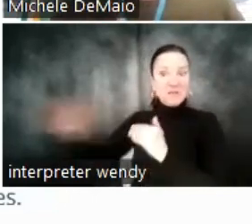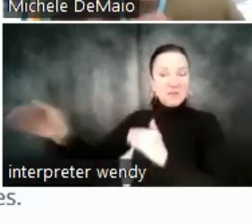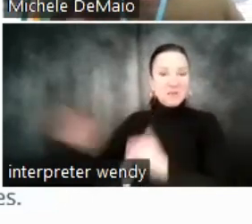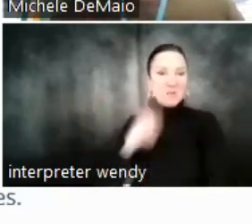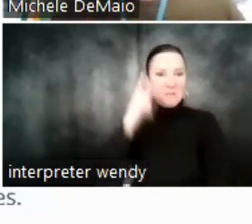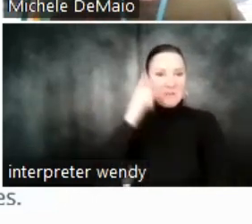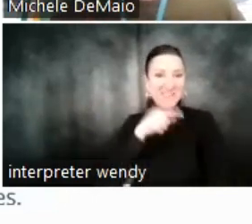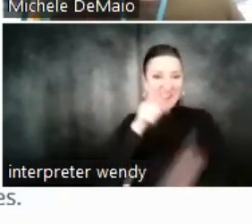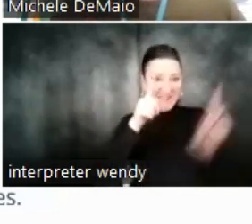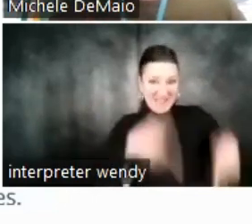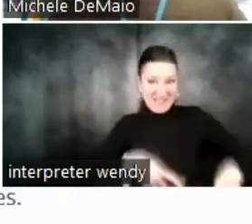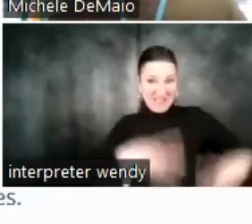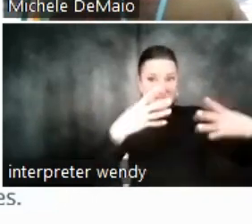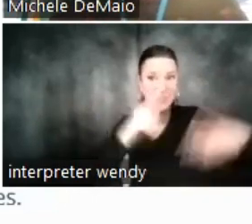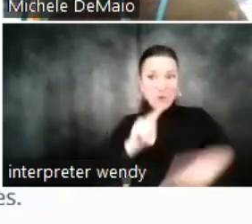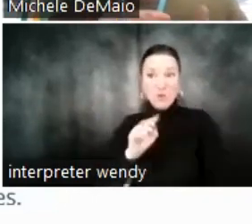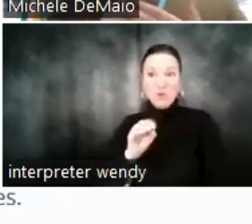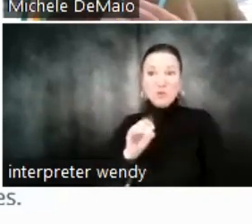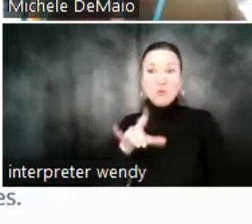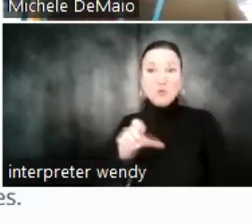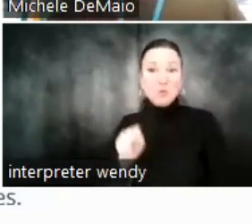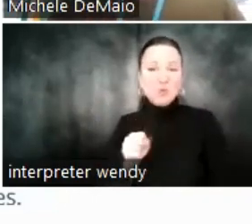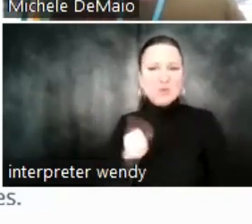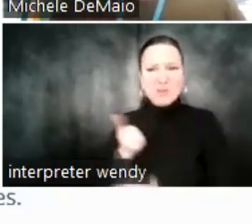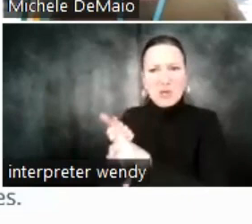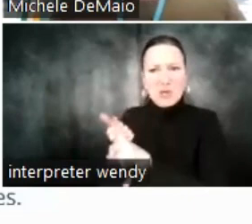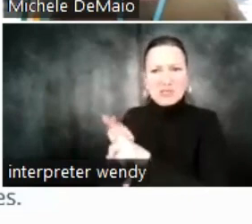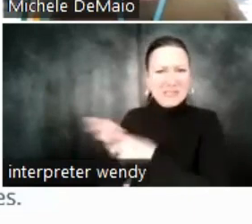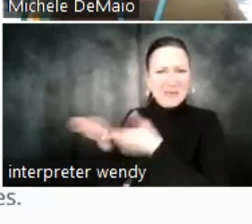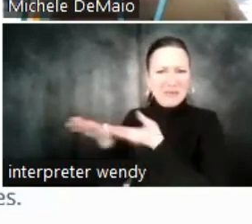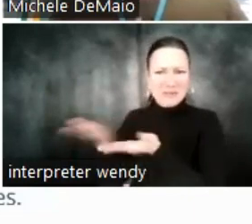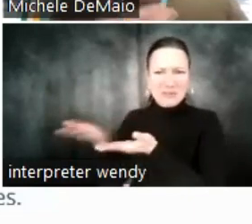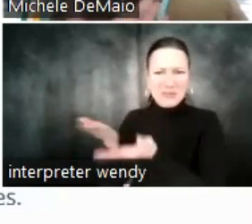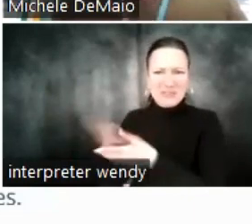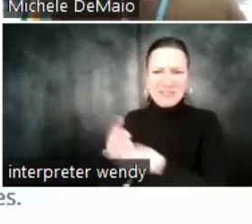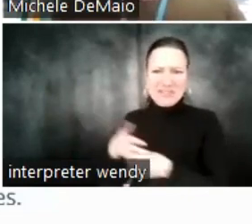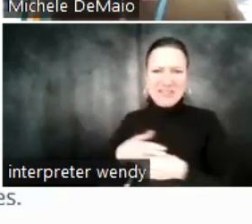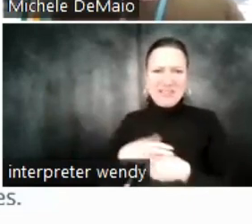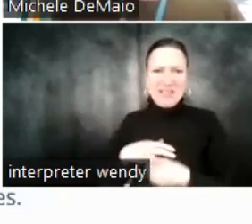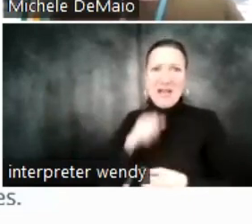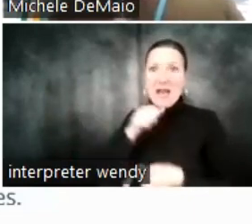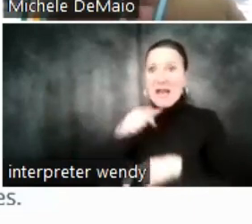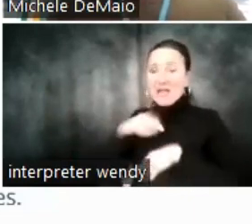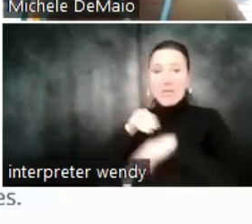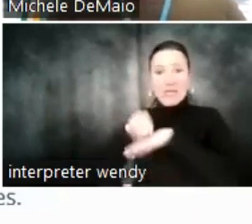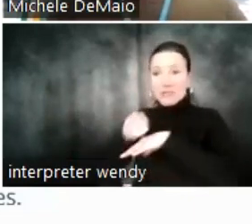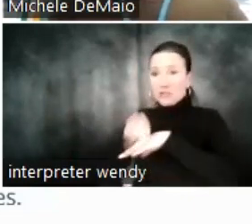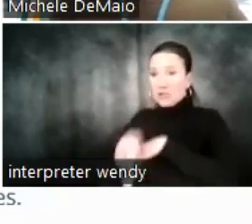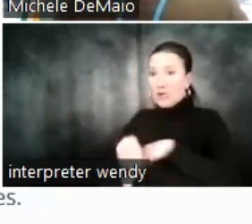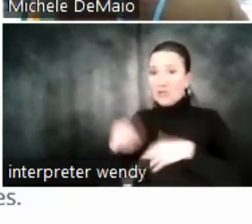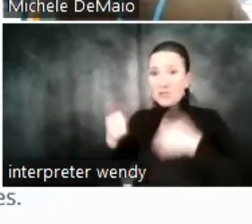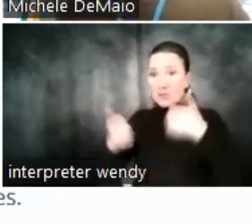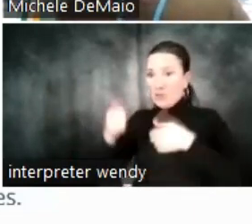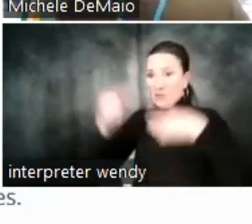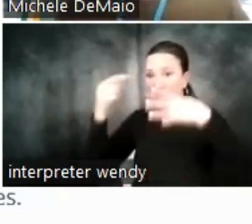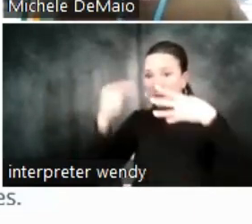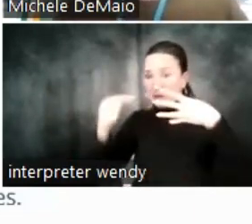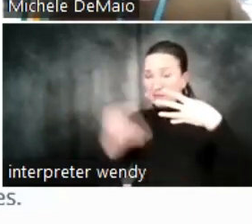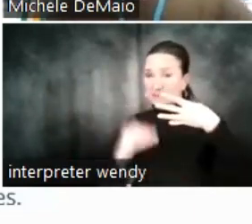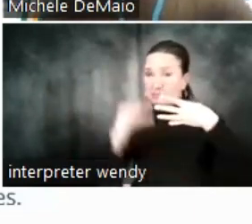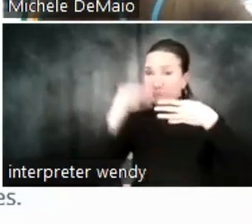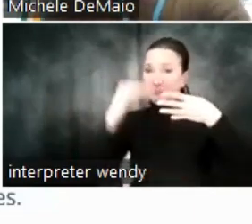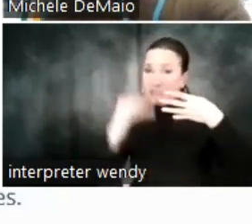-service. So I don't personally manage them for them. I act as a consultant as they continue to manage them for themselves.